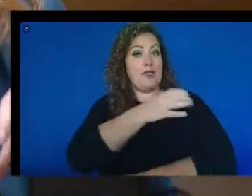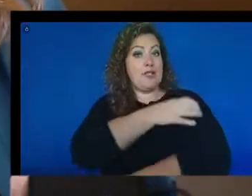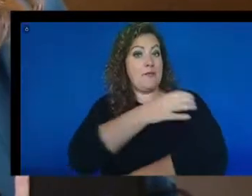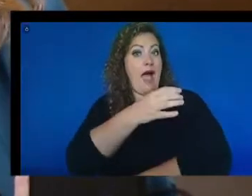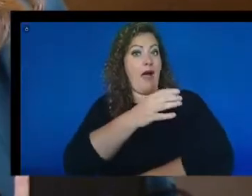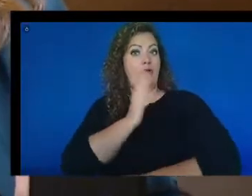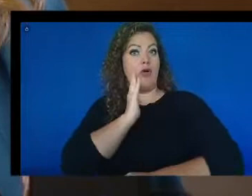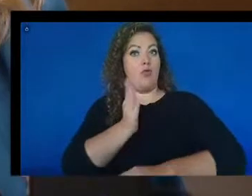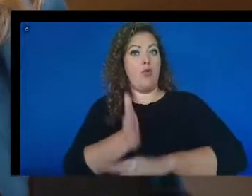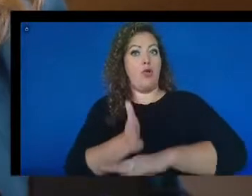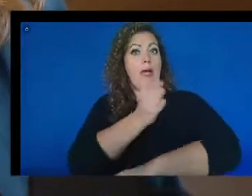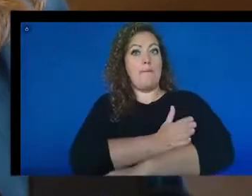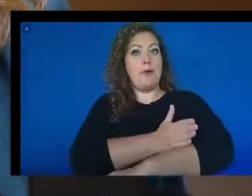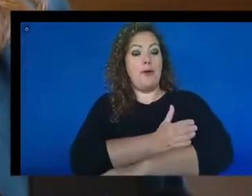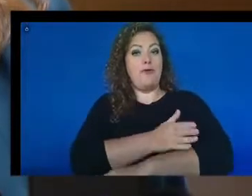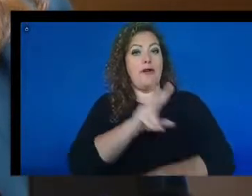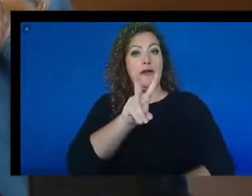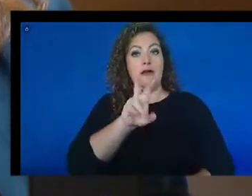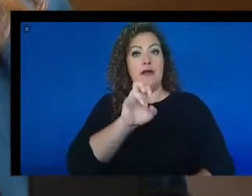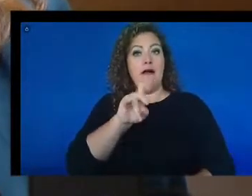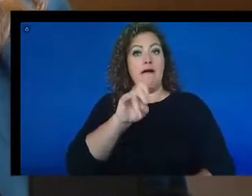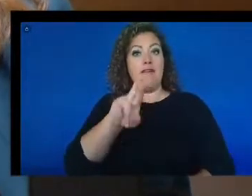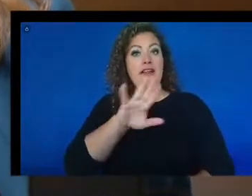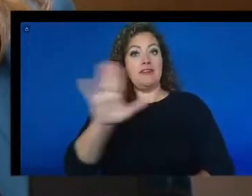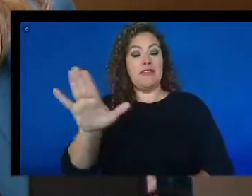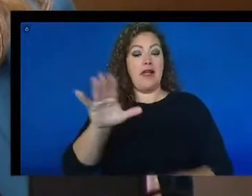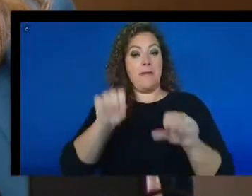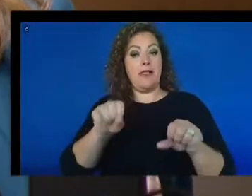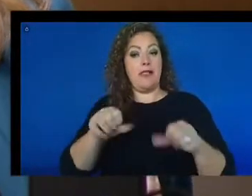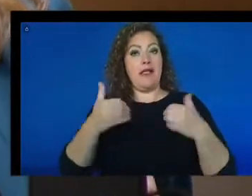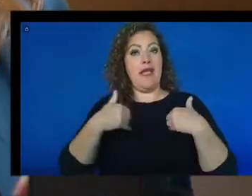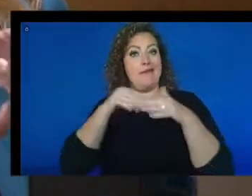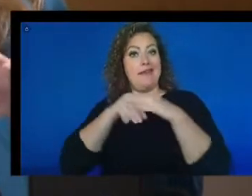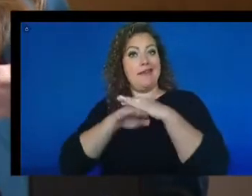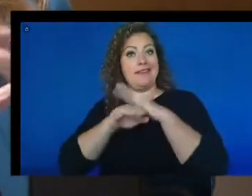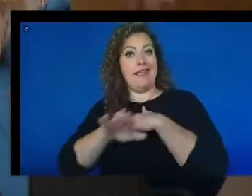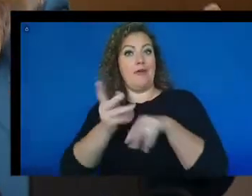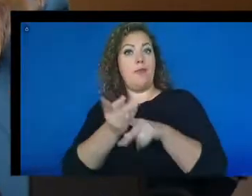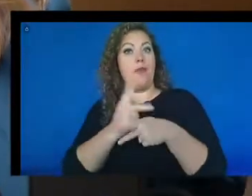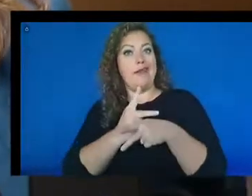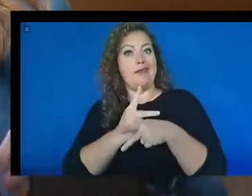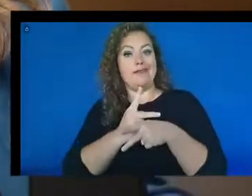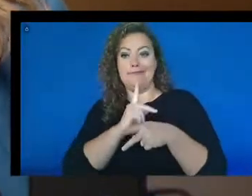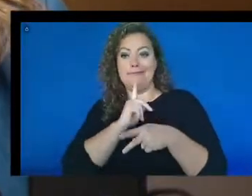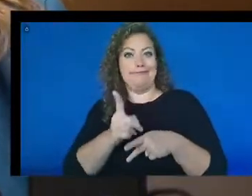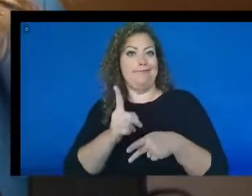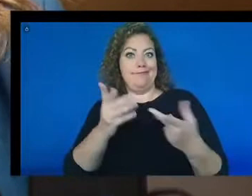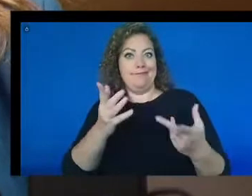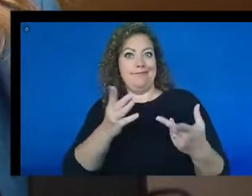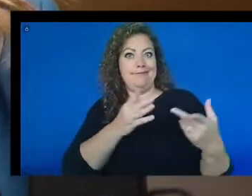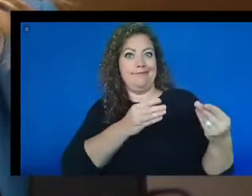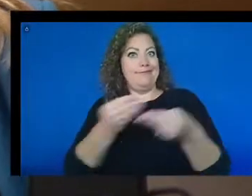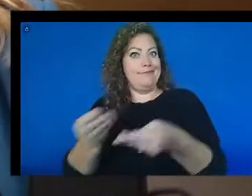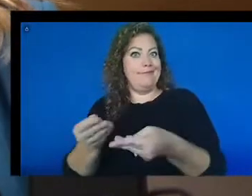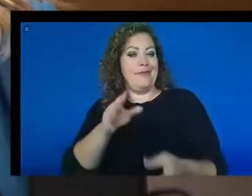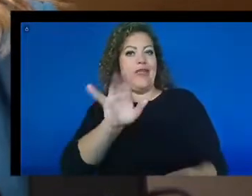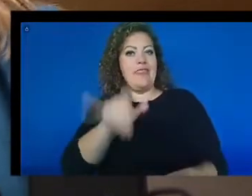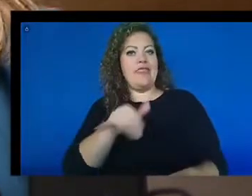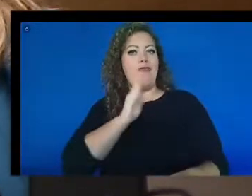those vendors' ability to have accessible products as a matter of course. And that ripples out into the rest of the world.